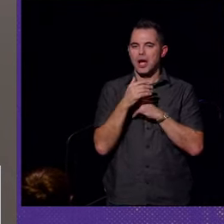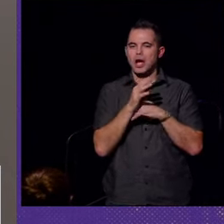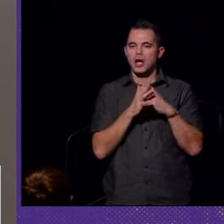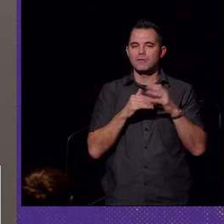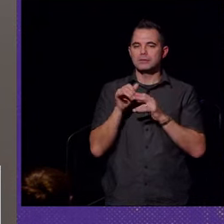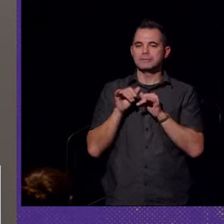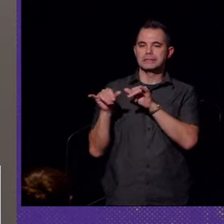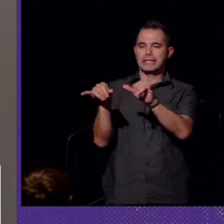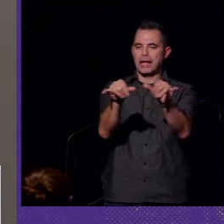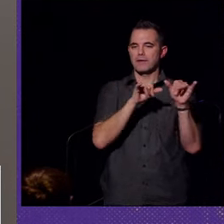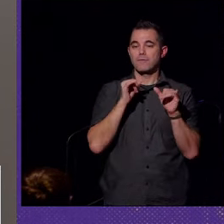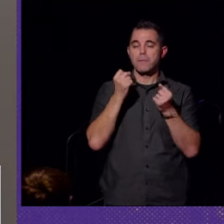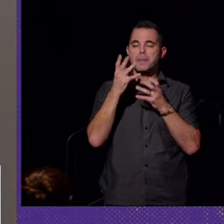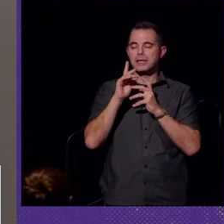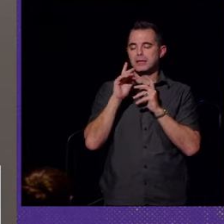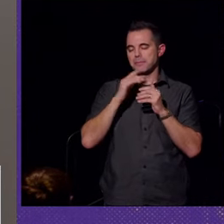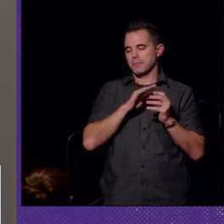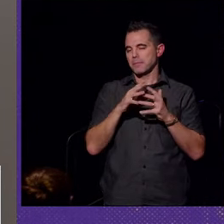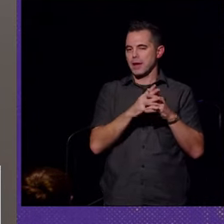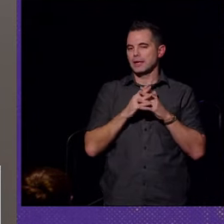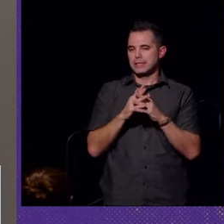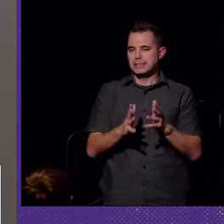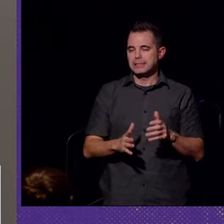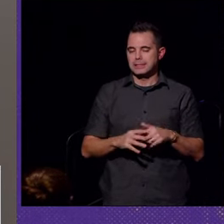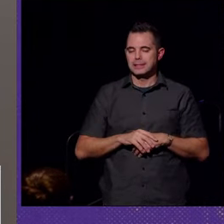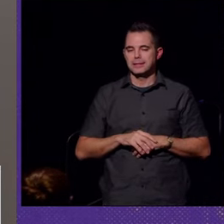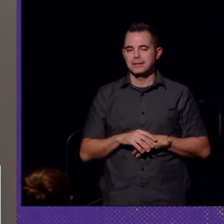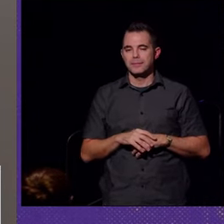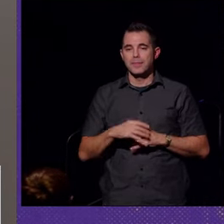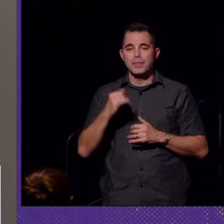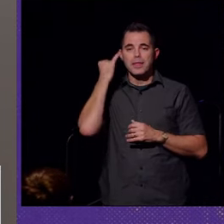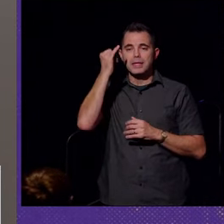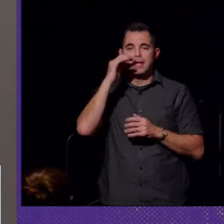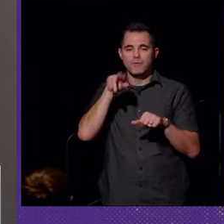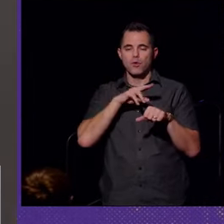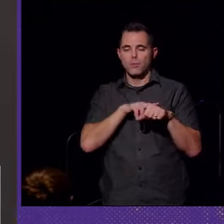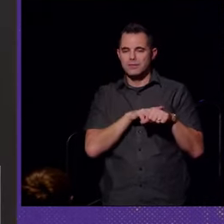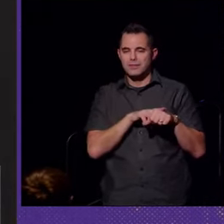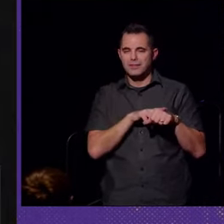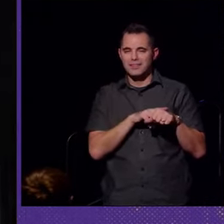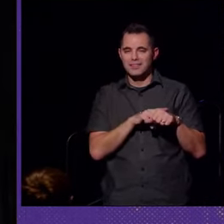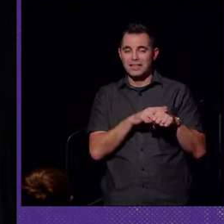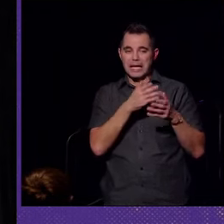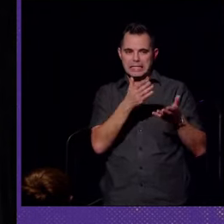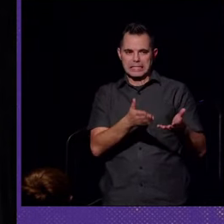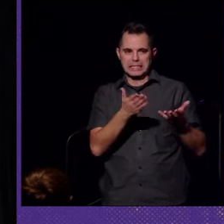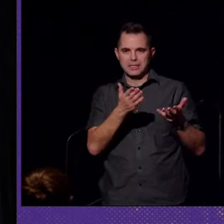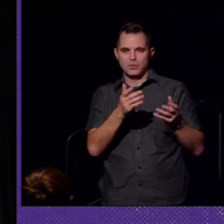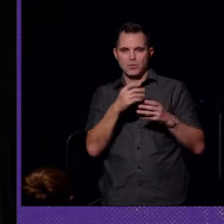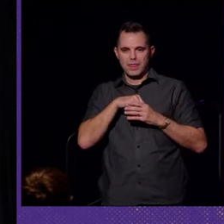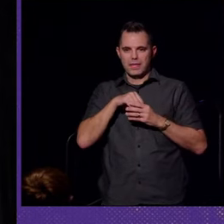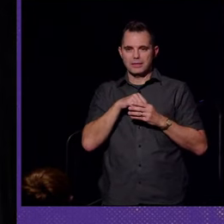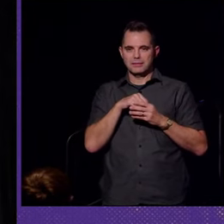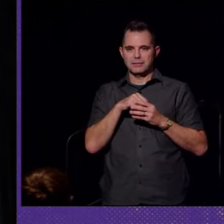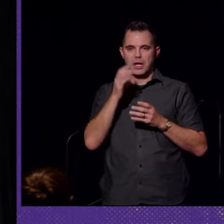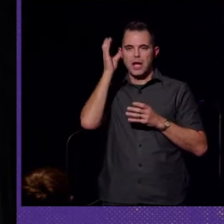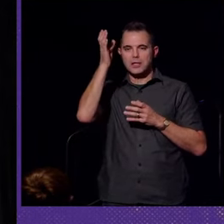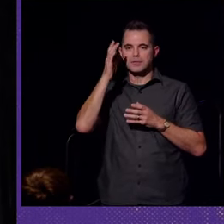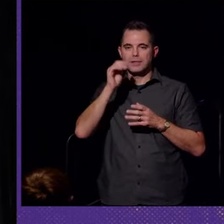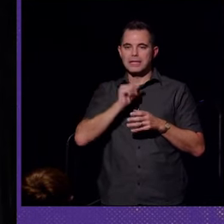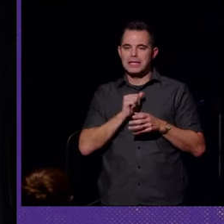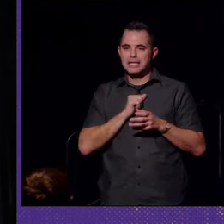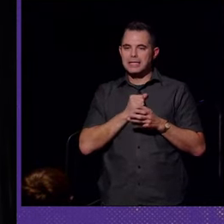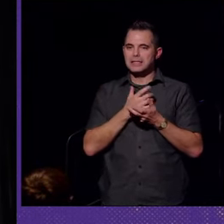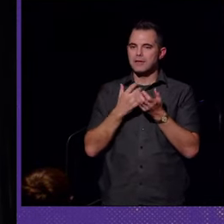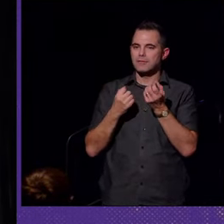standard for many Americans. The idea of normalcy existed within concepts of self